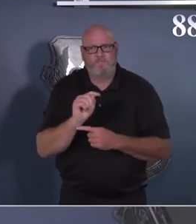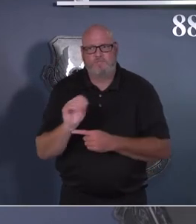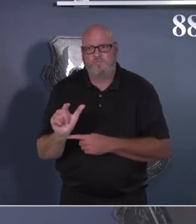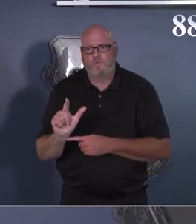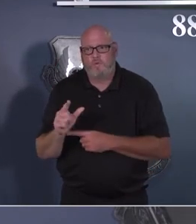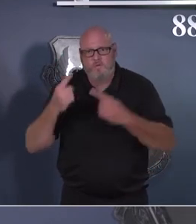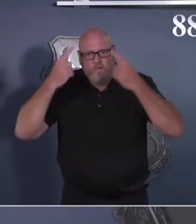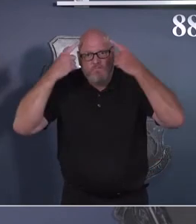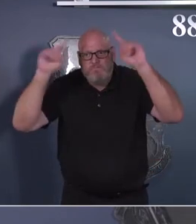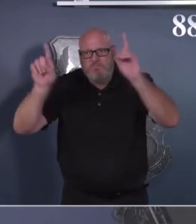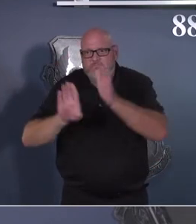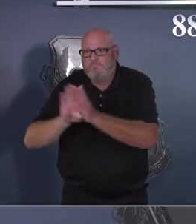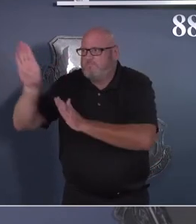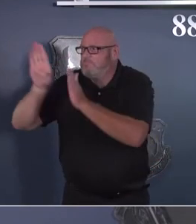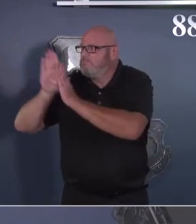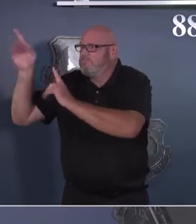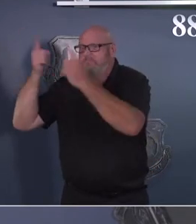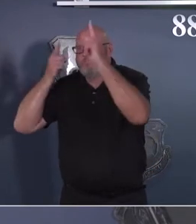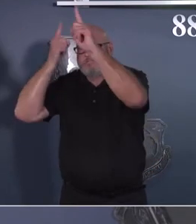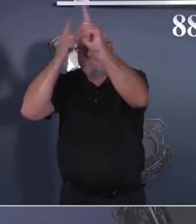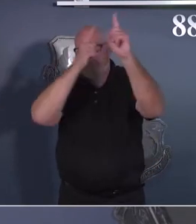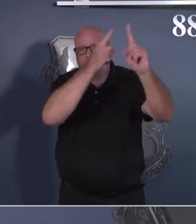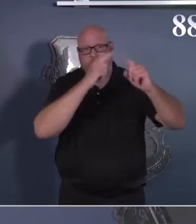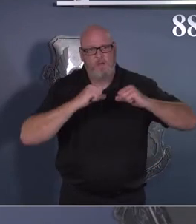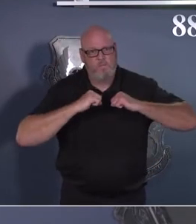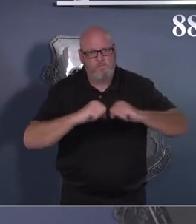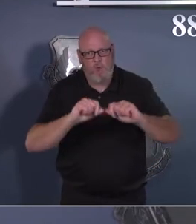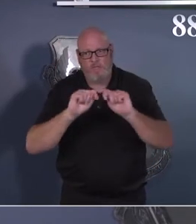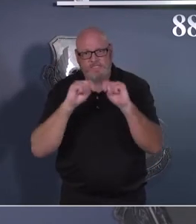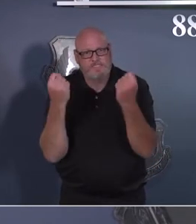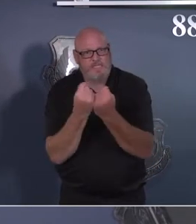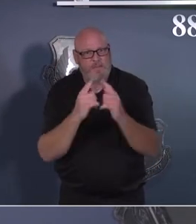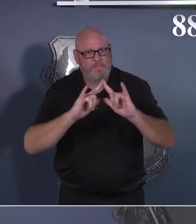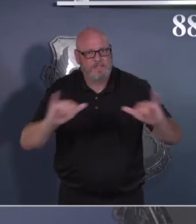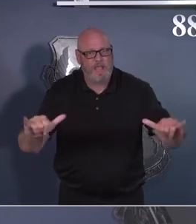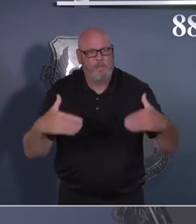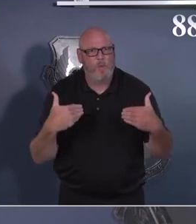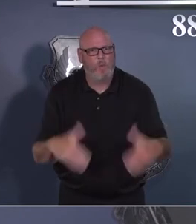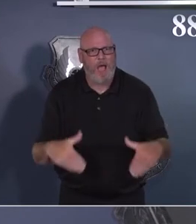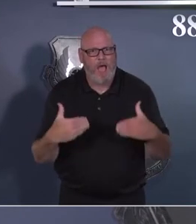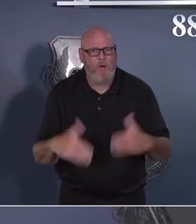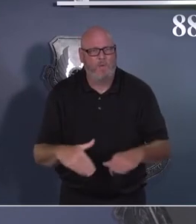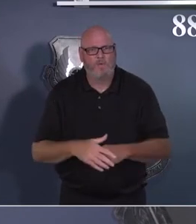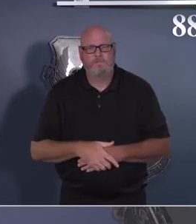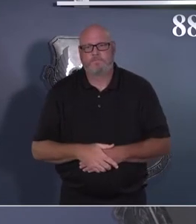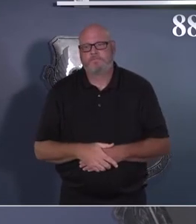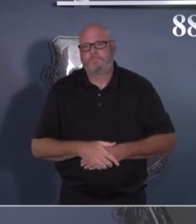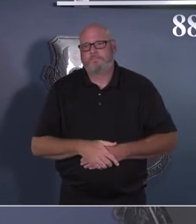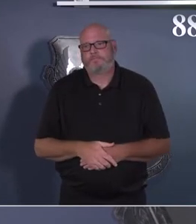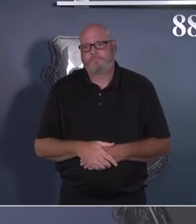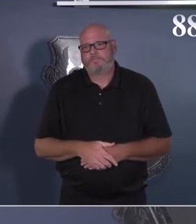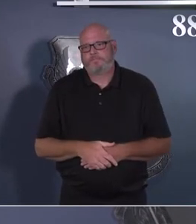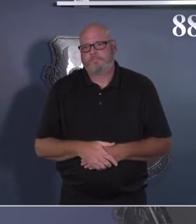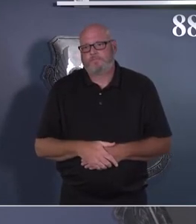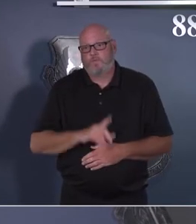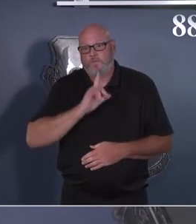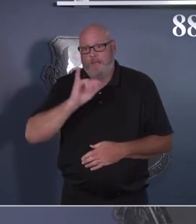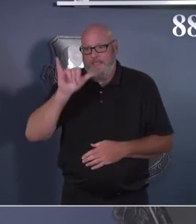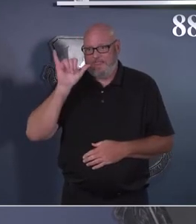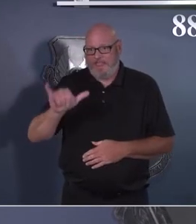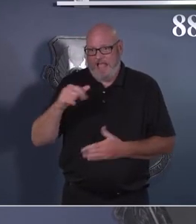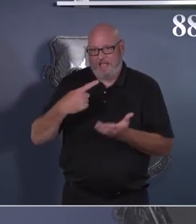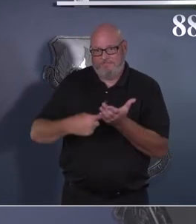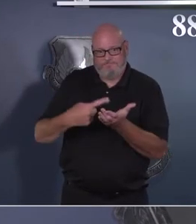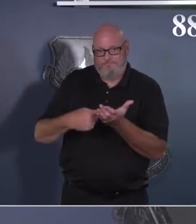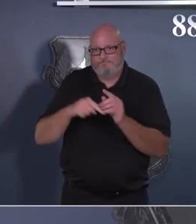continue to navigate telework, understand what it is. And like Mr. Lyongang said, that's really a conversation between a teammate